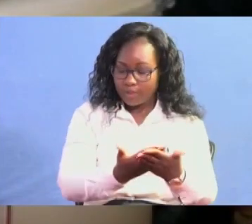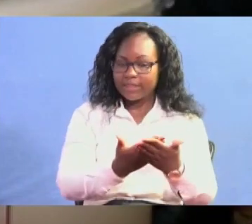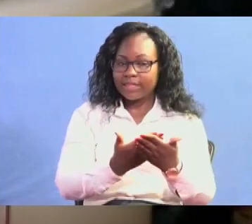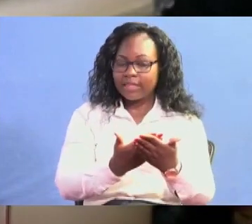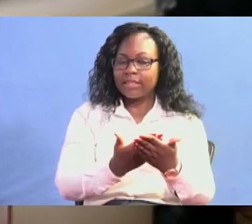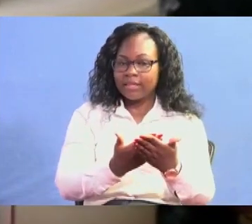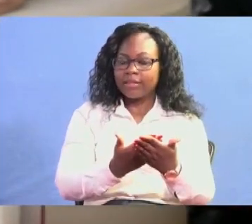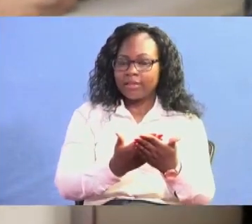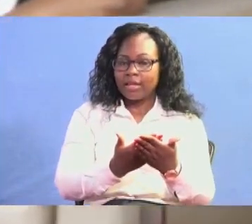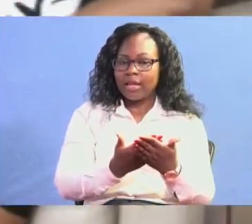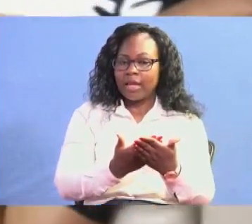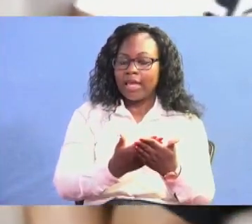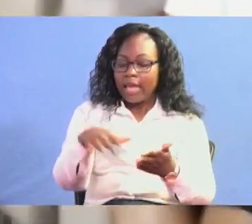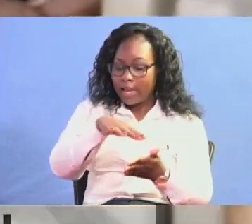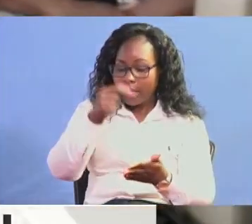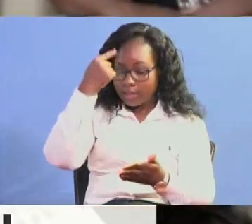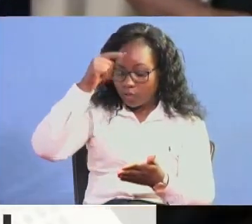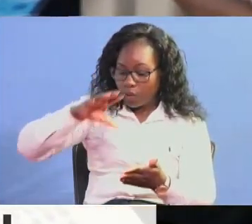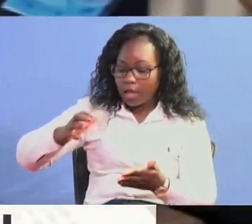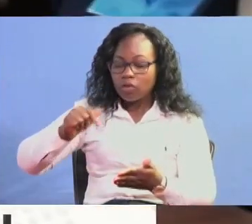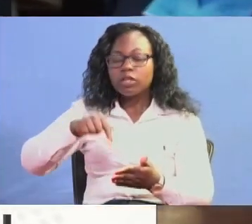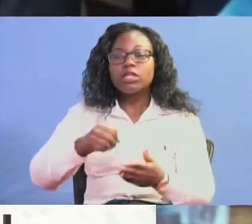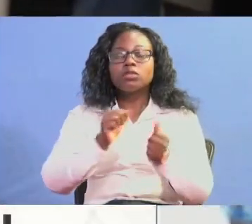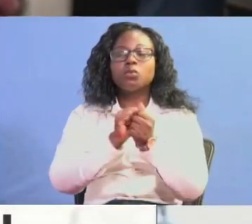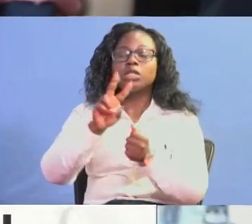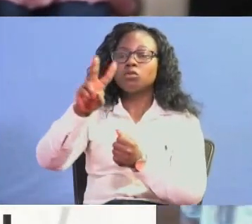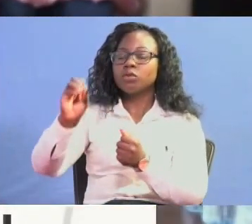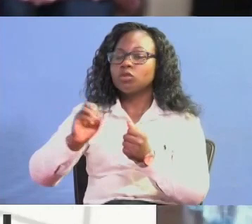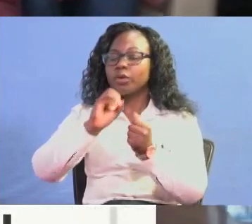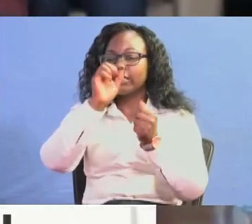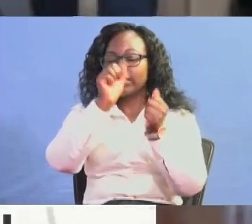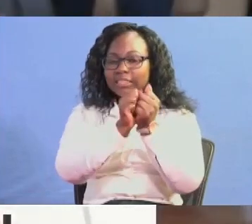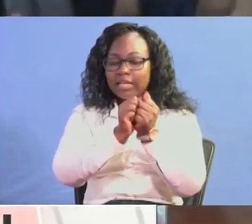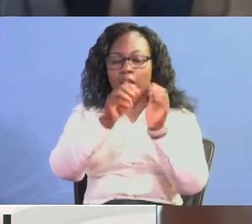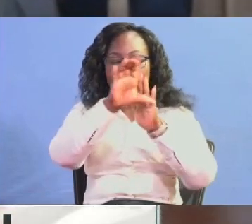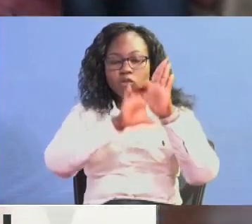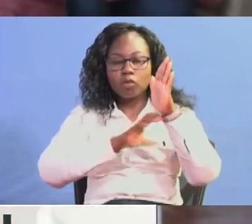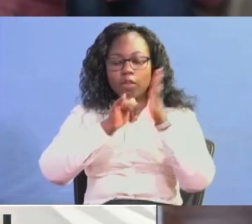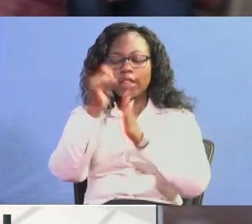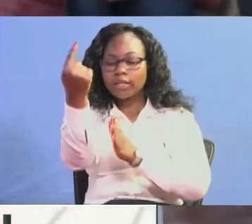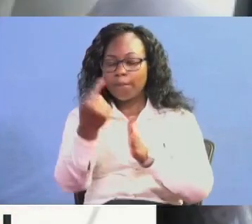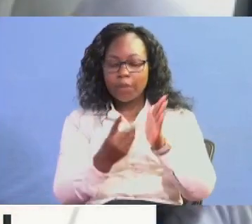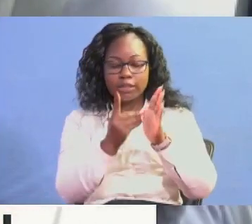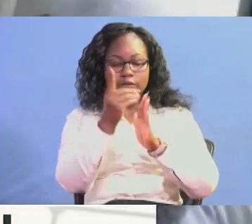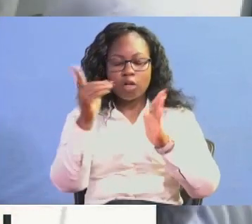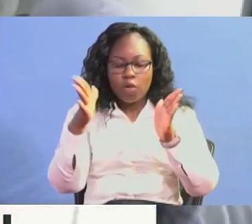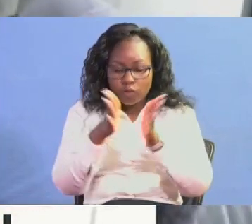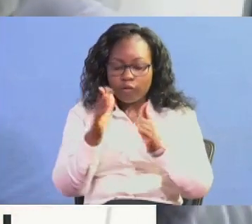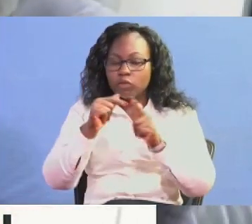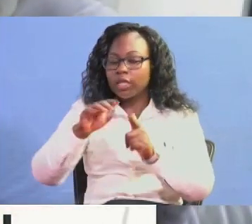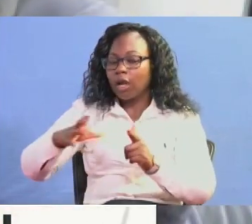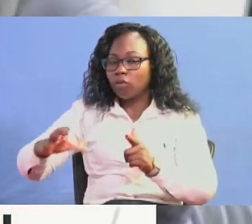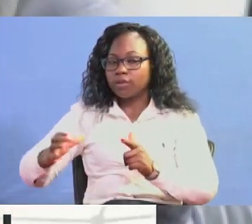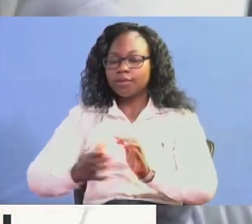know, headquarters for the counties. This is in line with the 20-2010 constitution that brings development closer